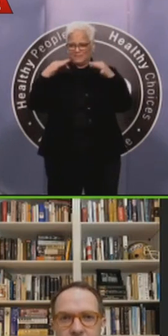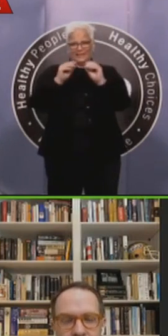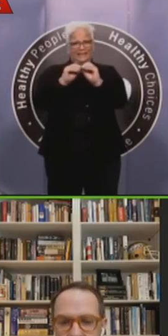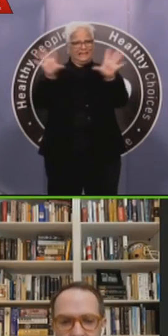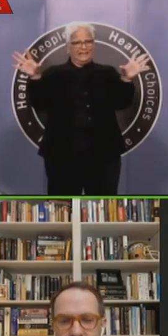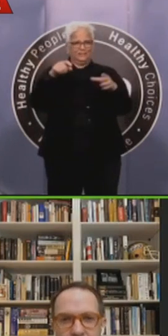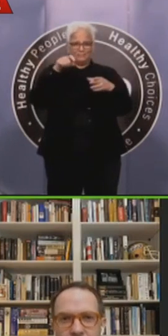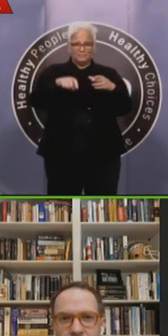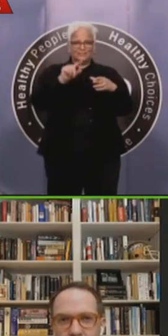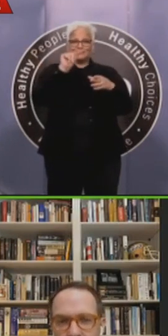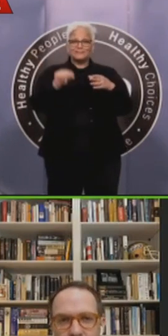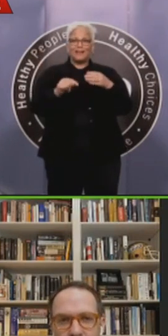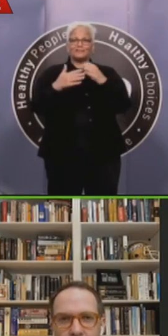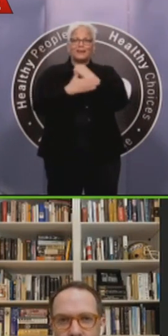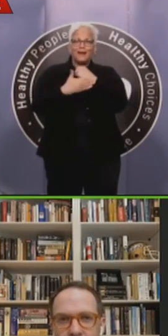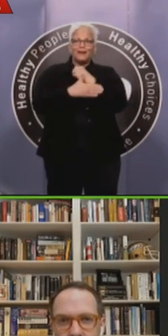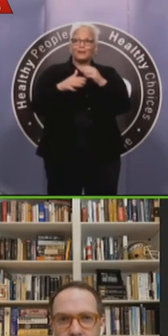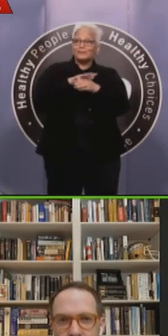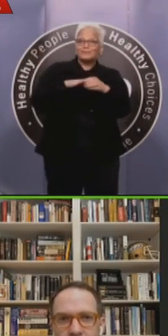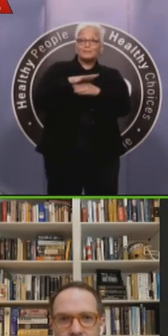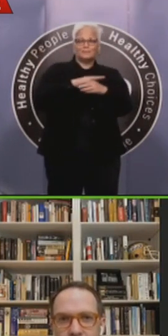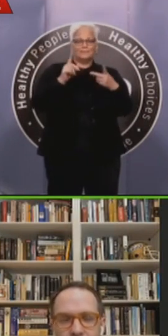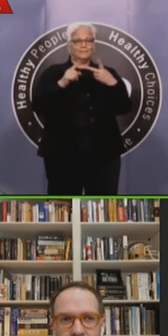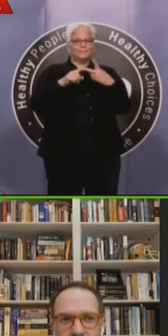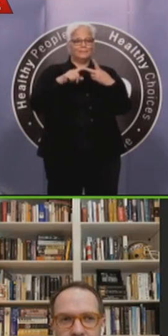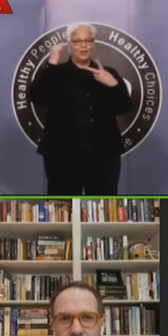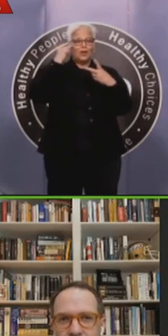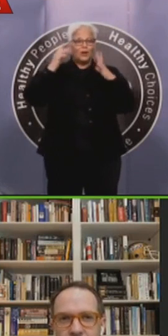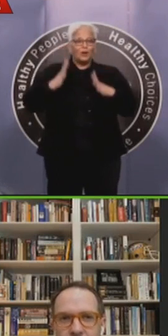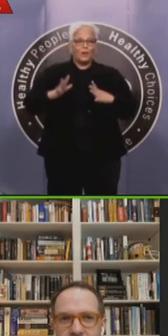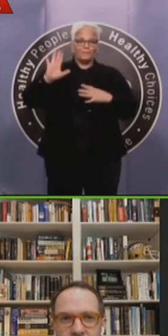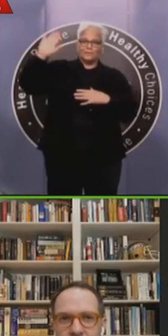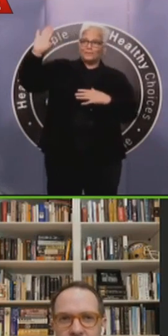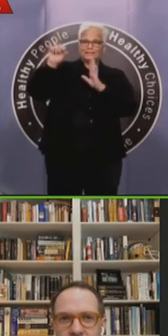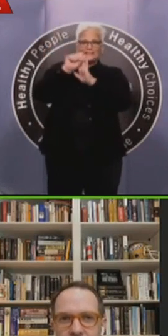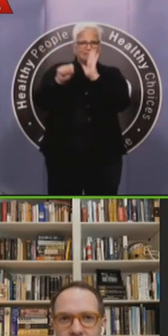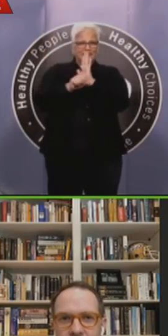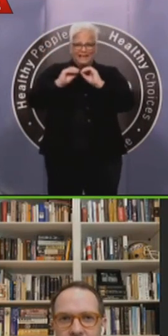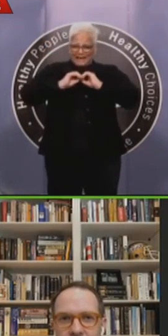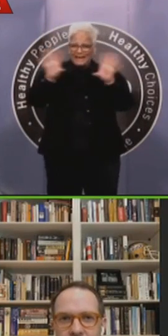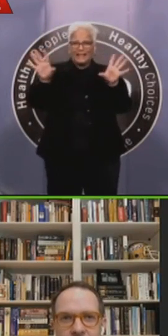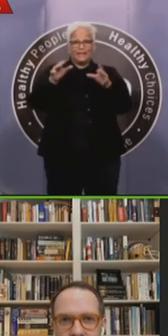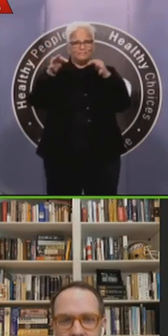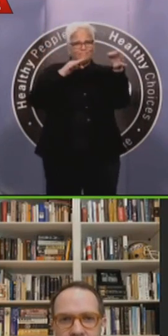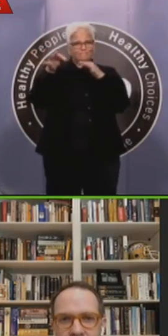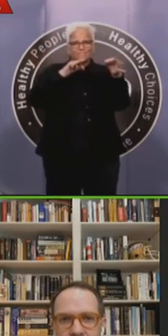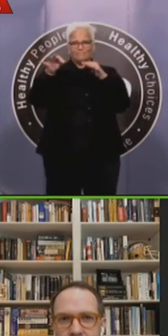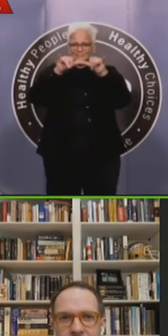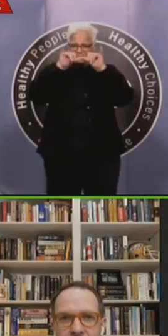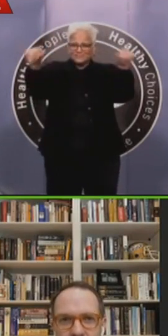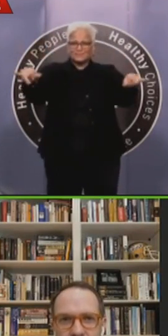the Tulsa, this is a case where we're clear on what we're going to, what people ought to do. Tulsa police department is not going to be out arresting,